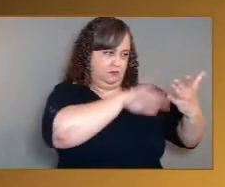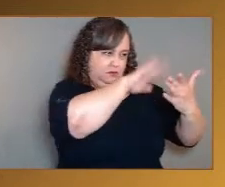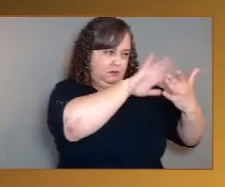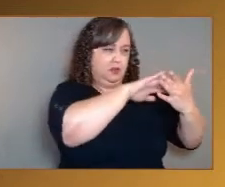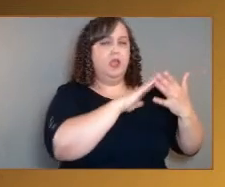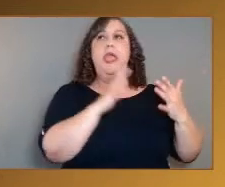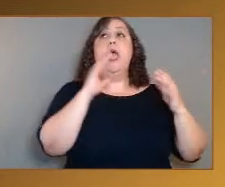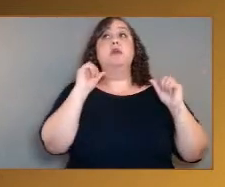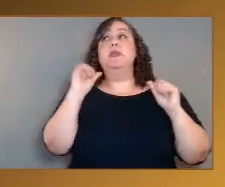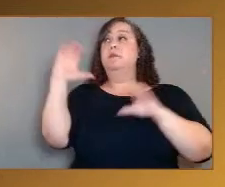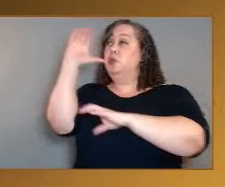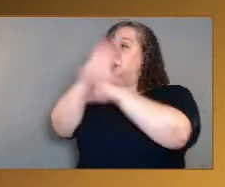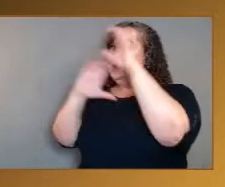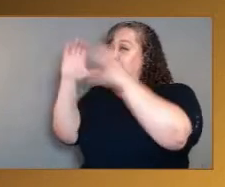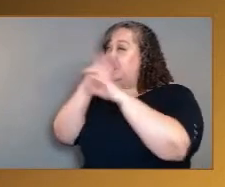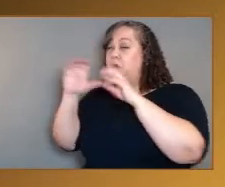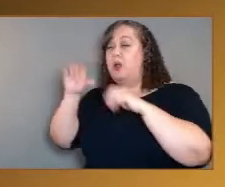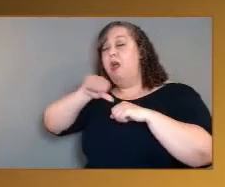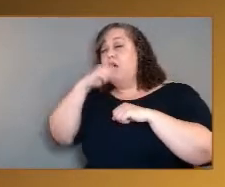around other stars.